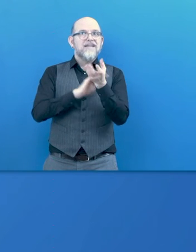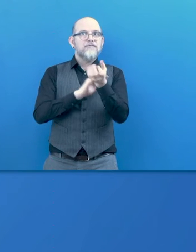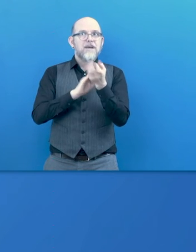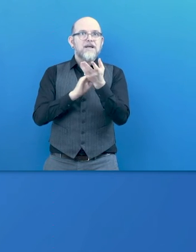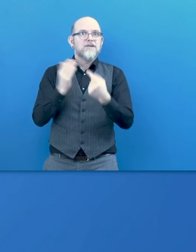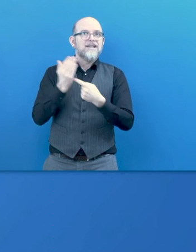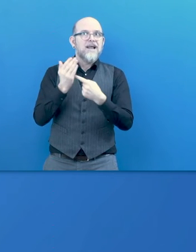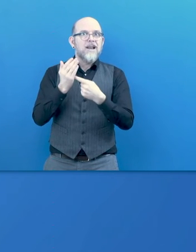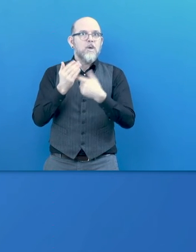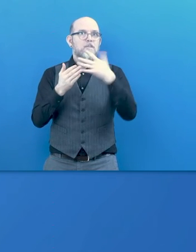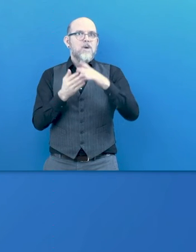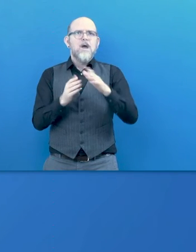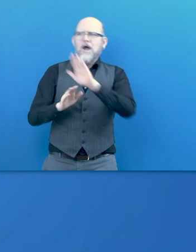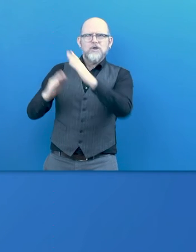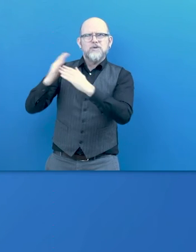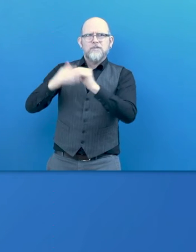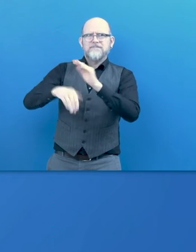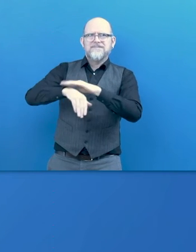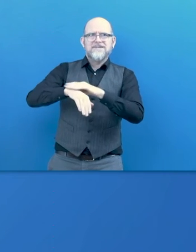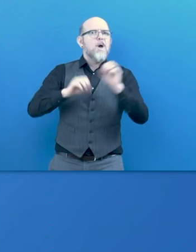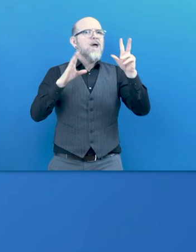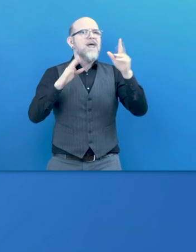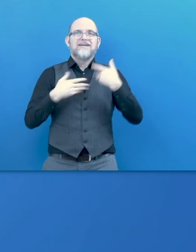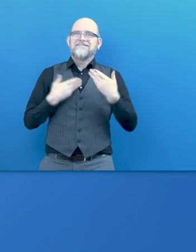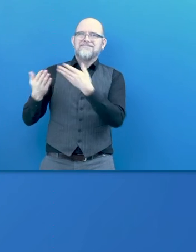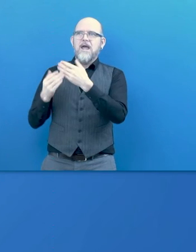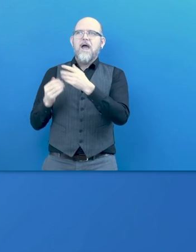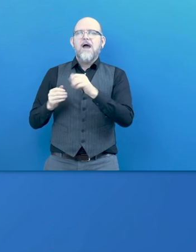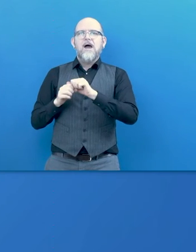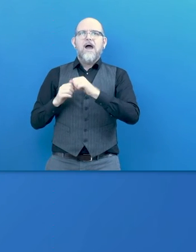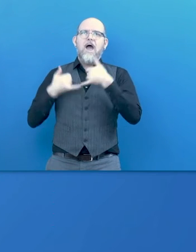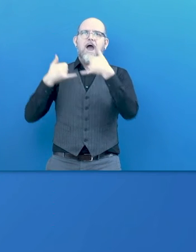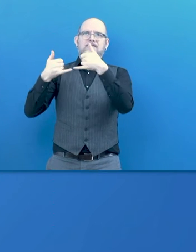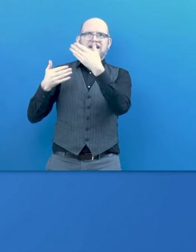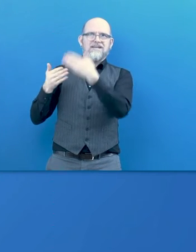This is our source page. Thank you very much.